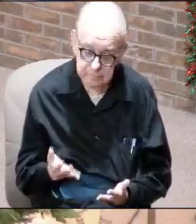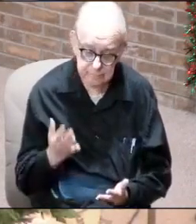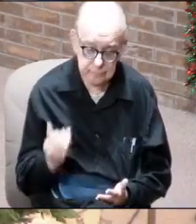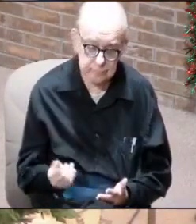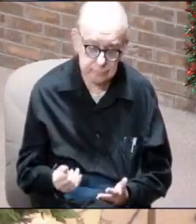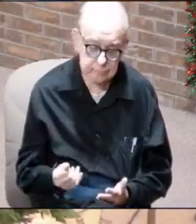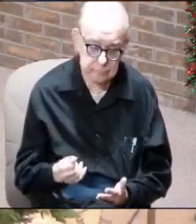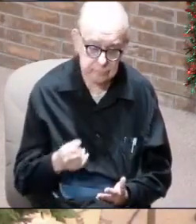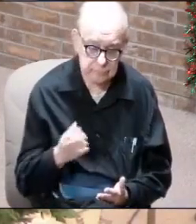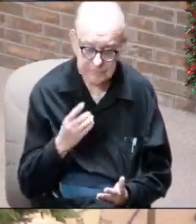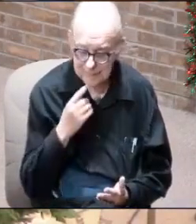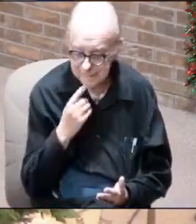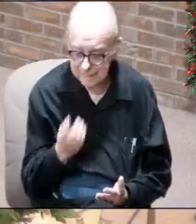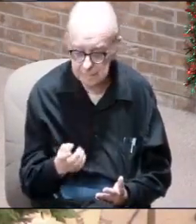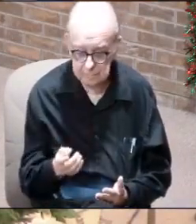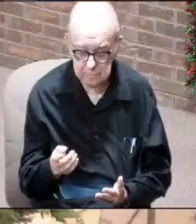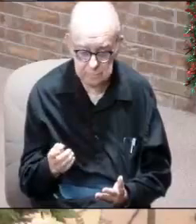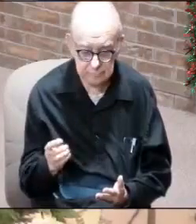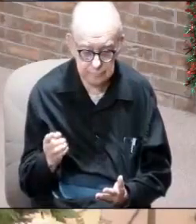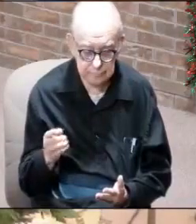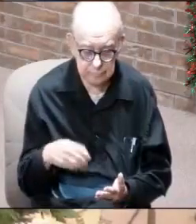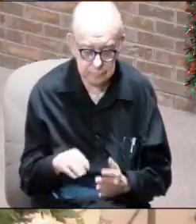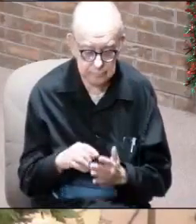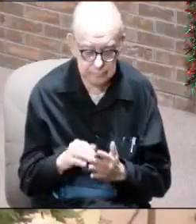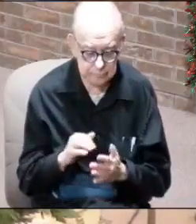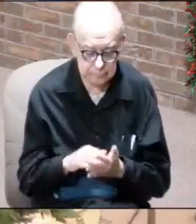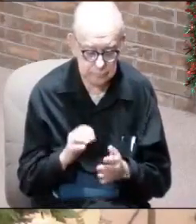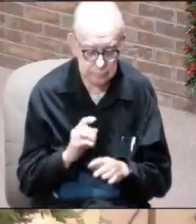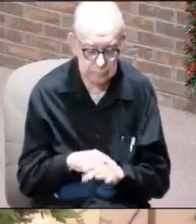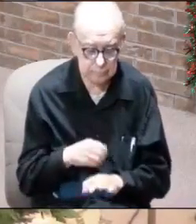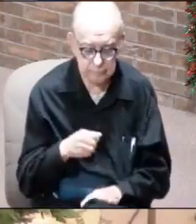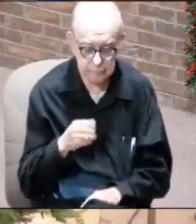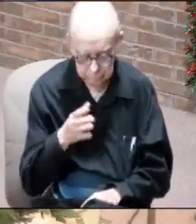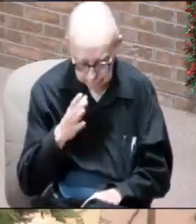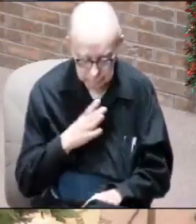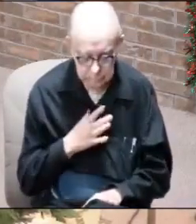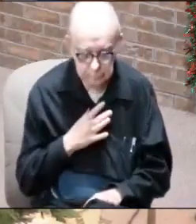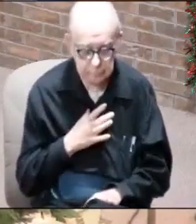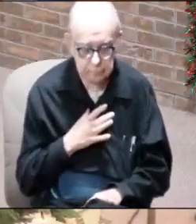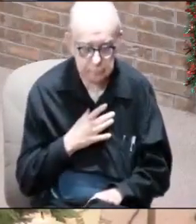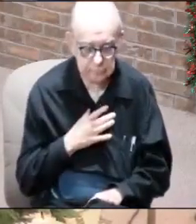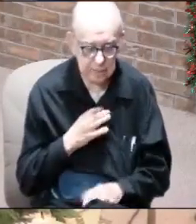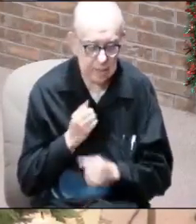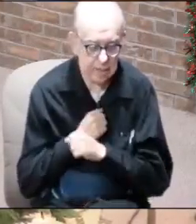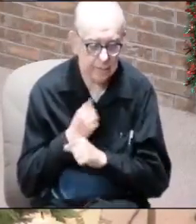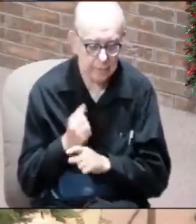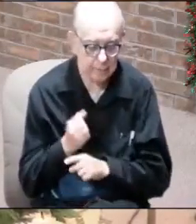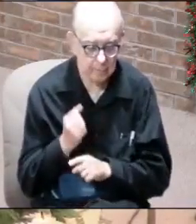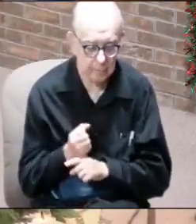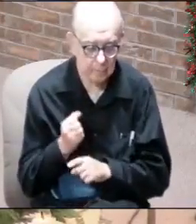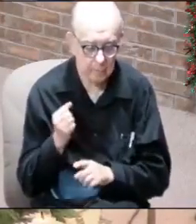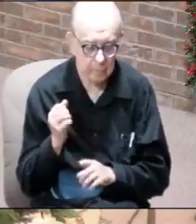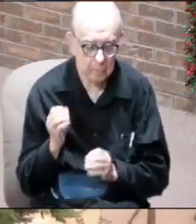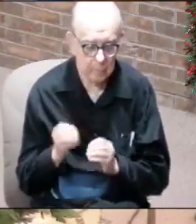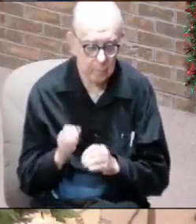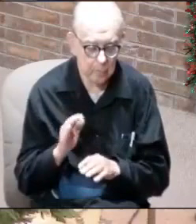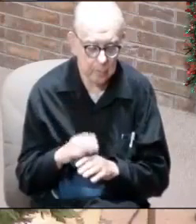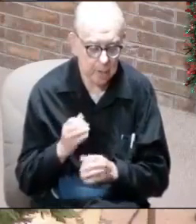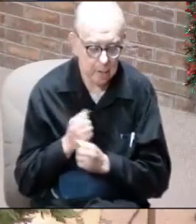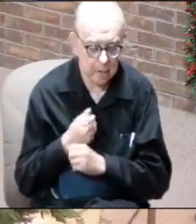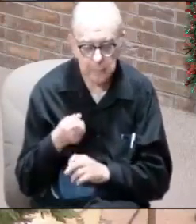Because he said that in that time, that man would be lovers of himself more than lovers of God.